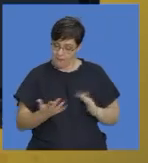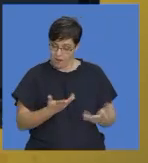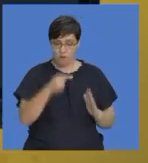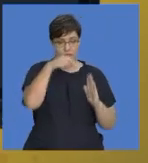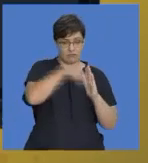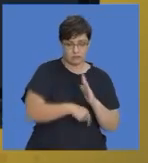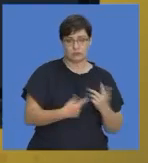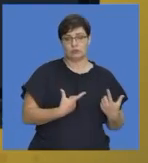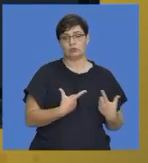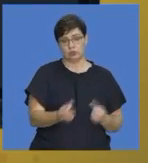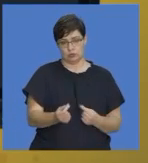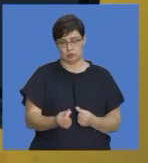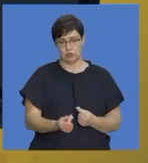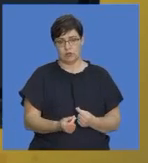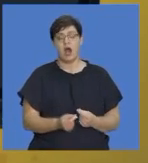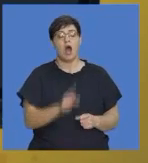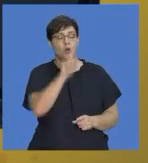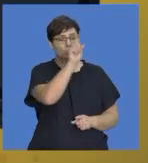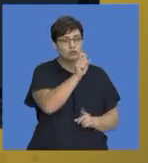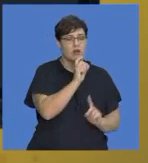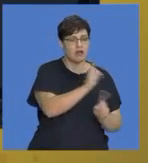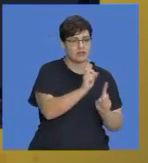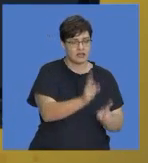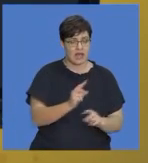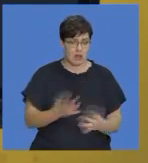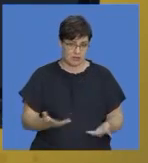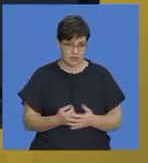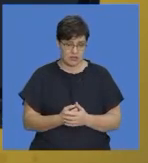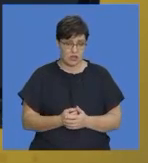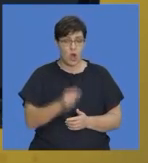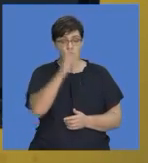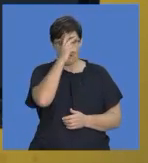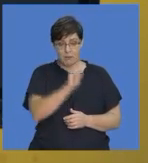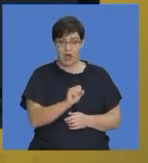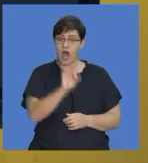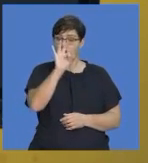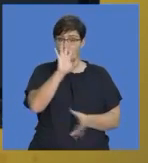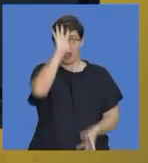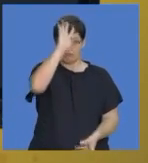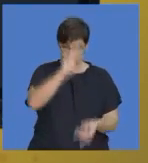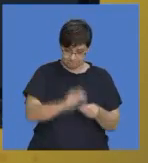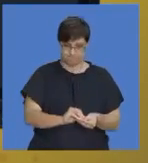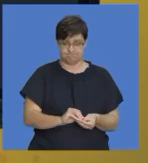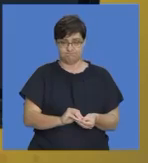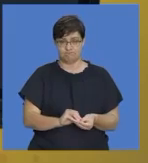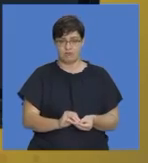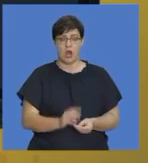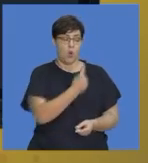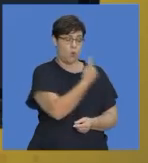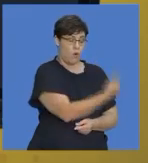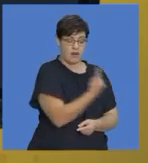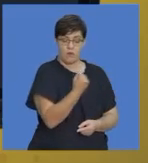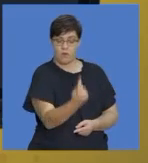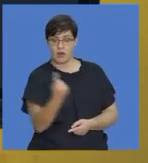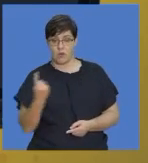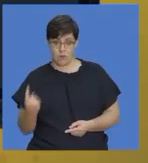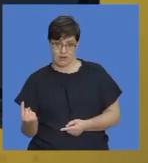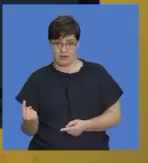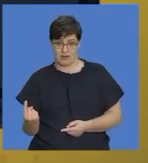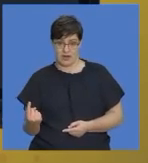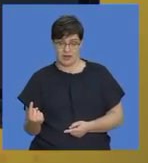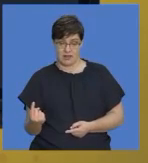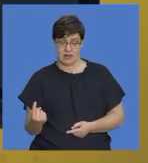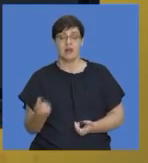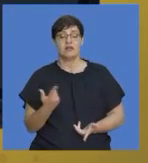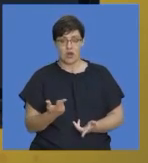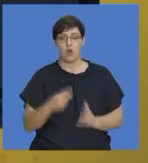and how many questions you need to answer. Remember you only need to answer three questions for this paper. One from each section and that is